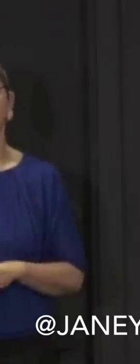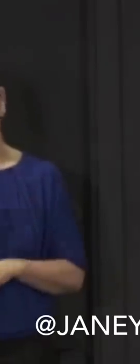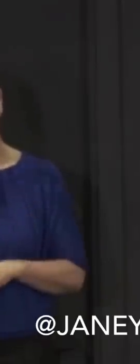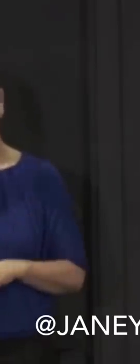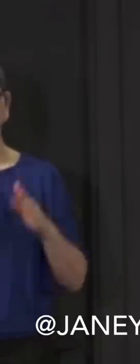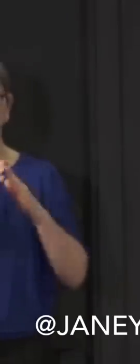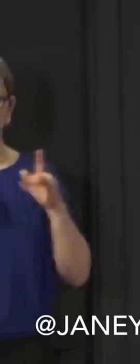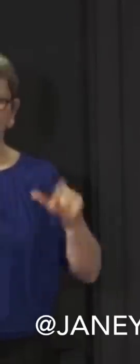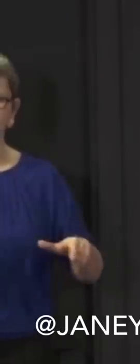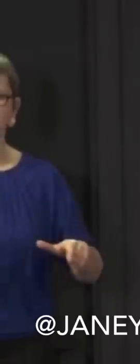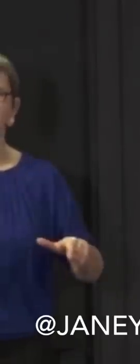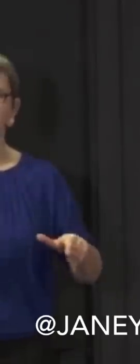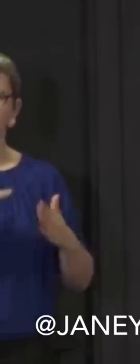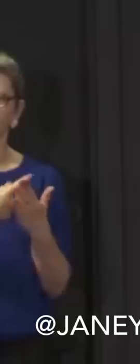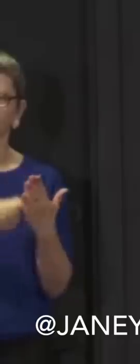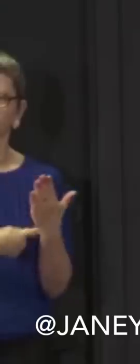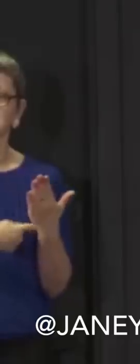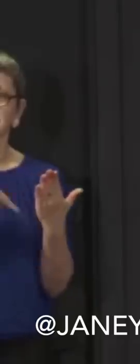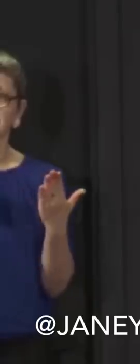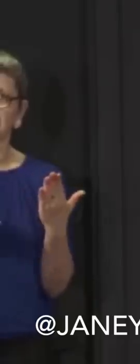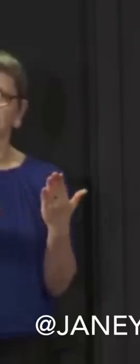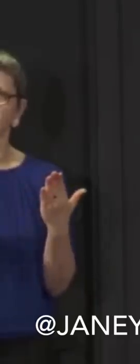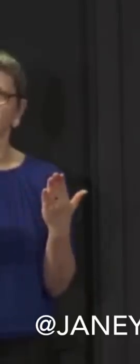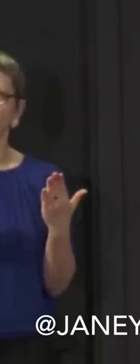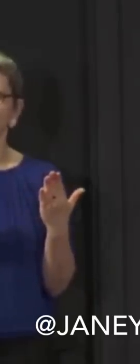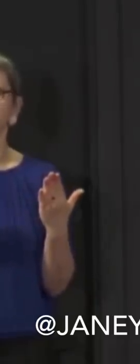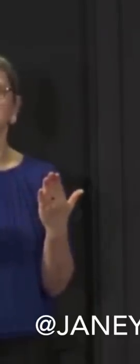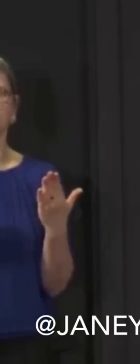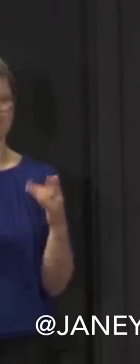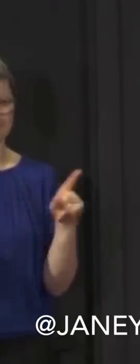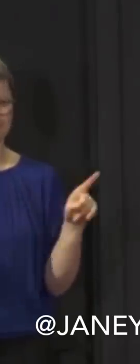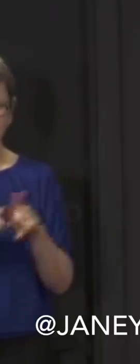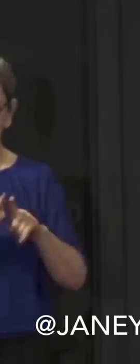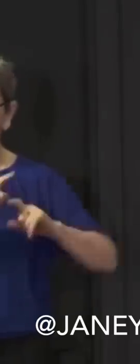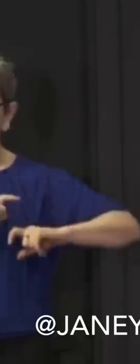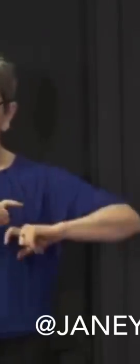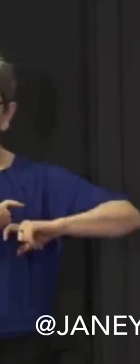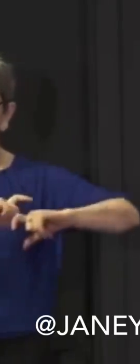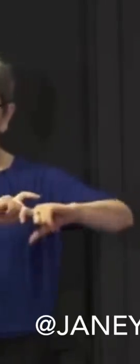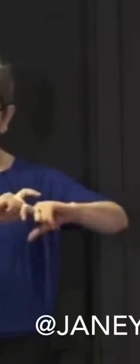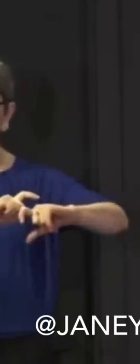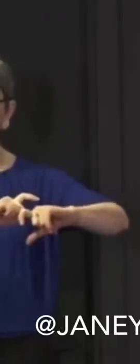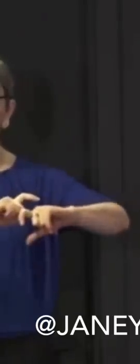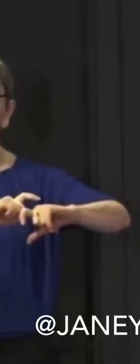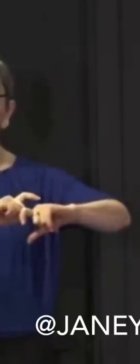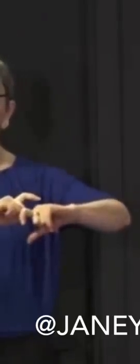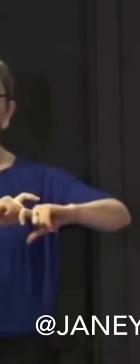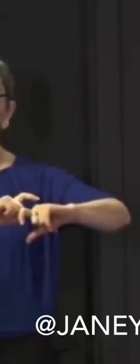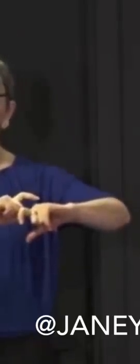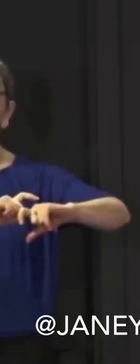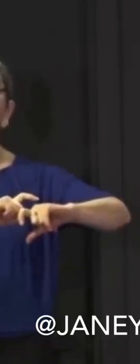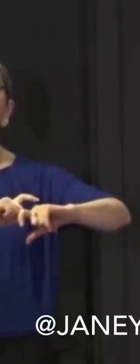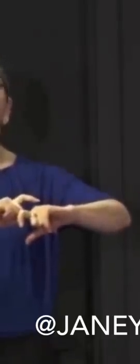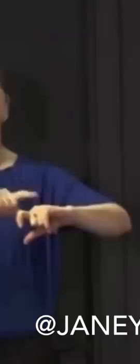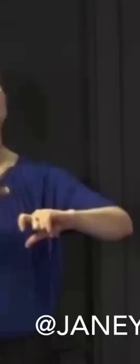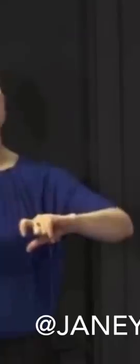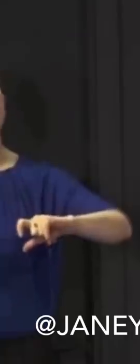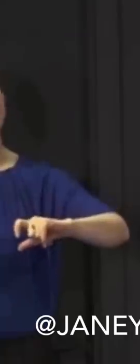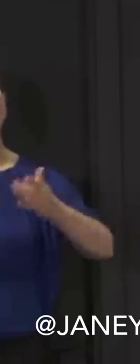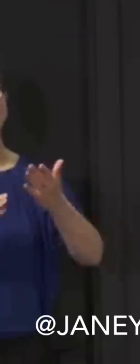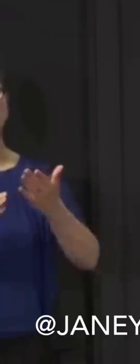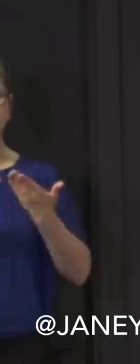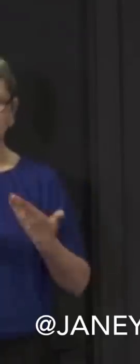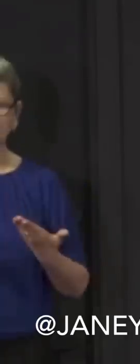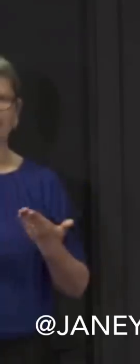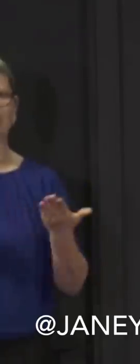You're just spreaders, that's all you're going to do. So stick with it. Stay in the house, wash your hands, wear a mask, keep away from everybody. You